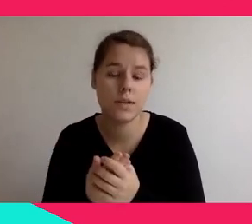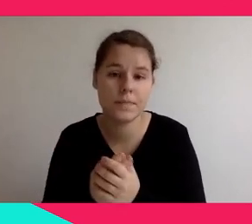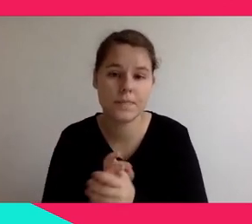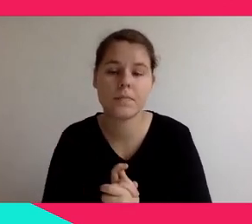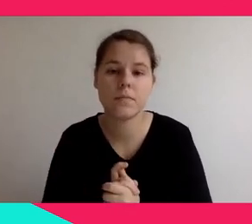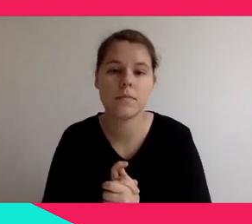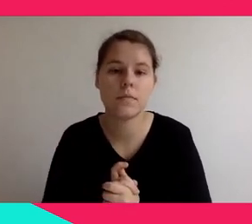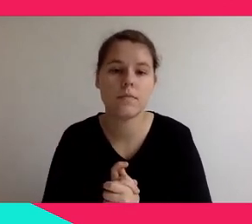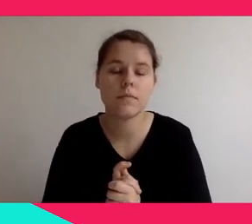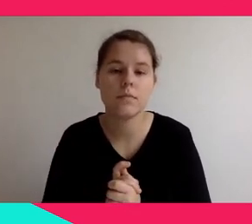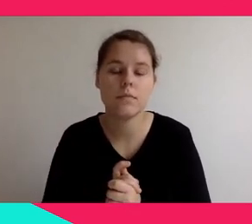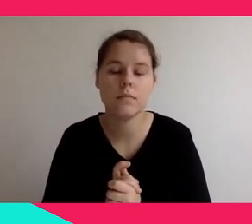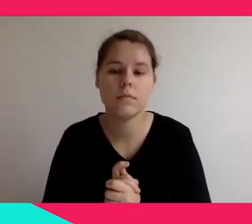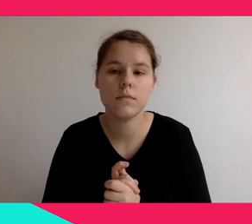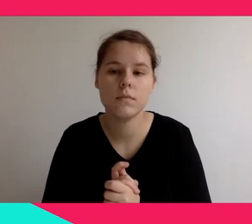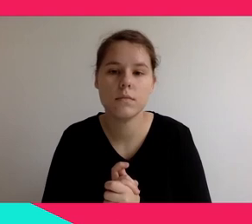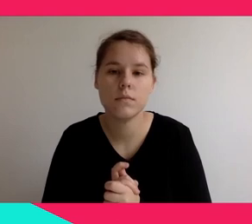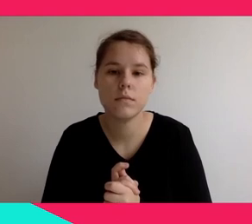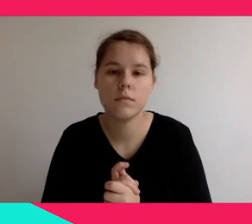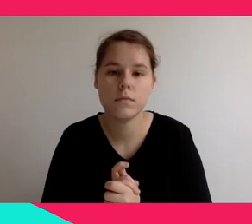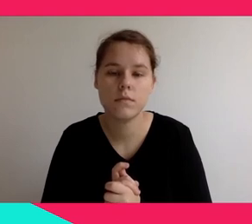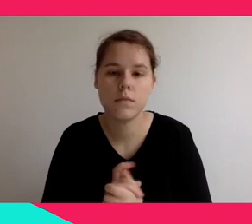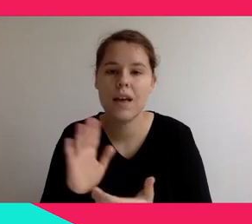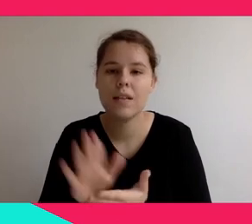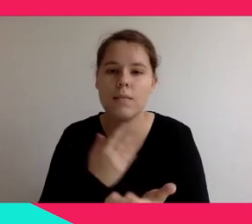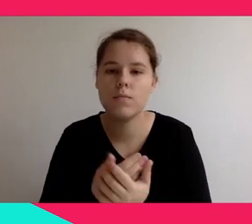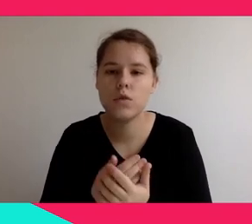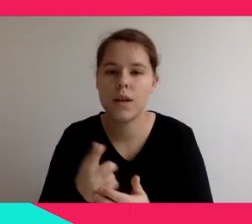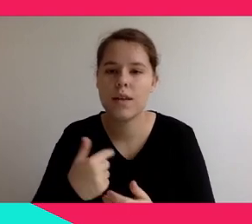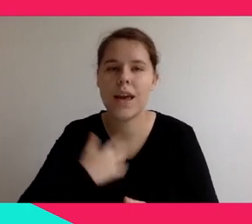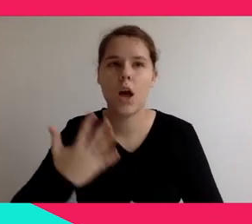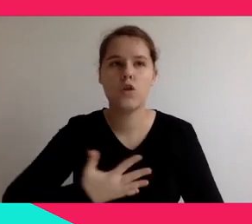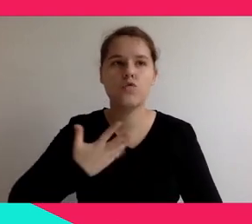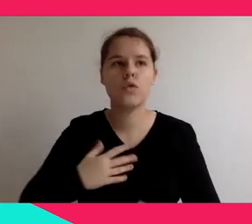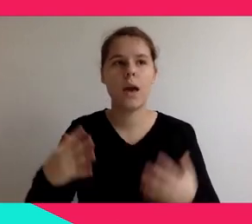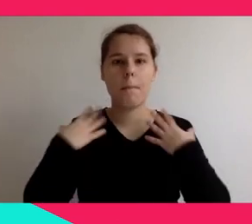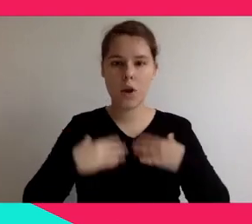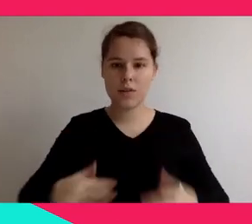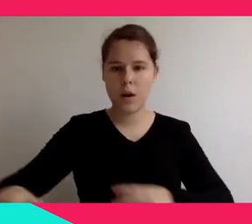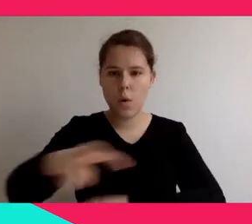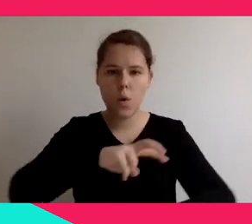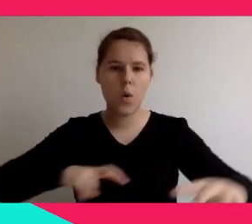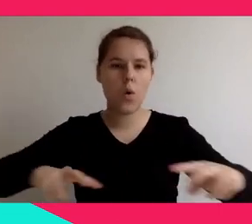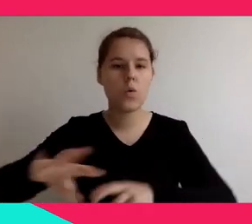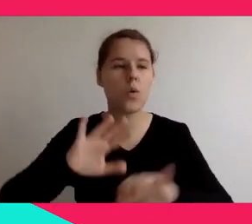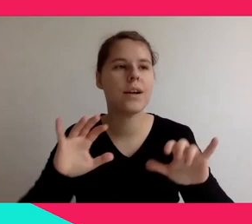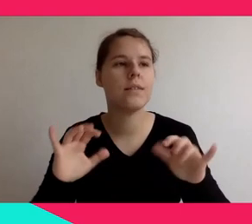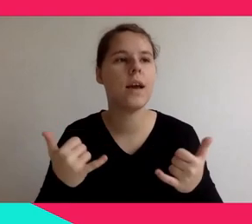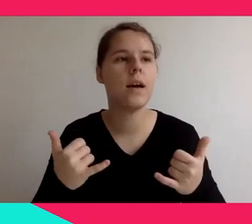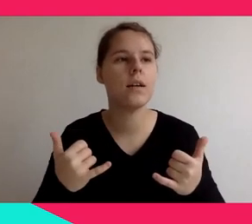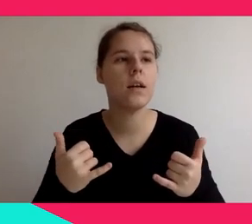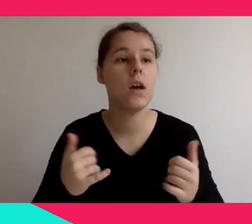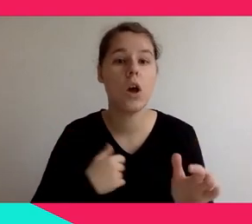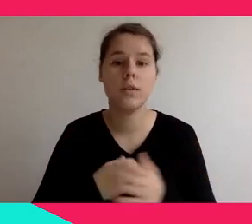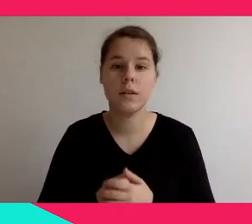and the movements of our body. In other words, if we can move and interact naturally in a virtual world, we feel